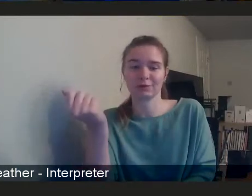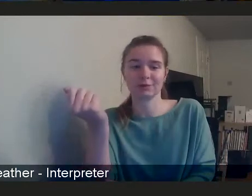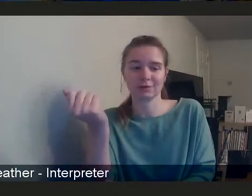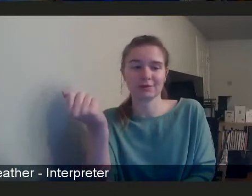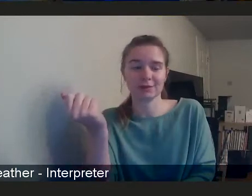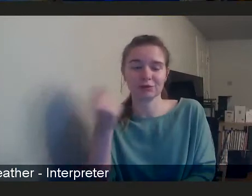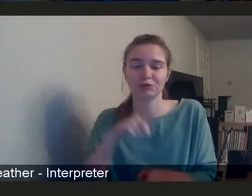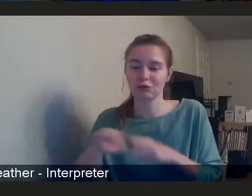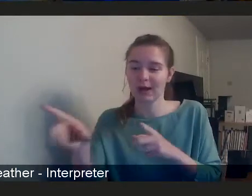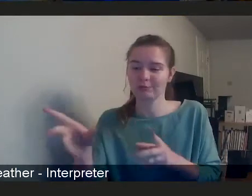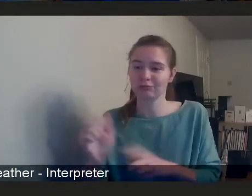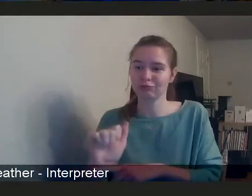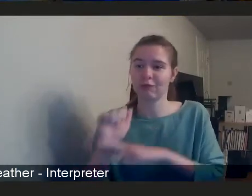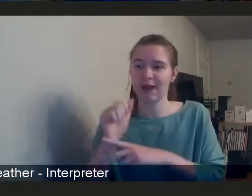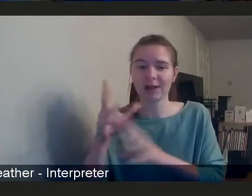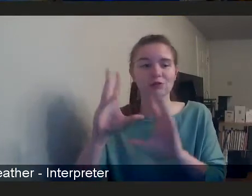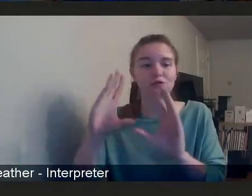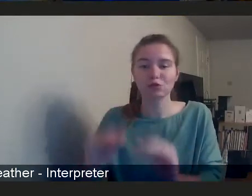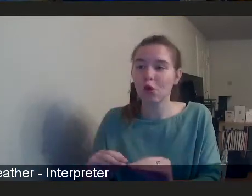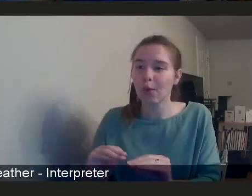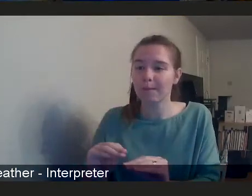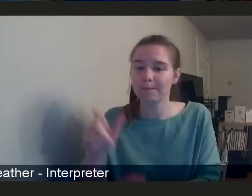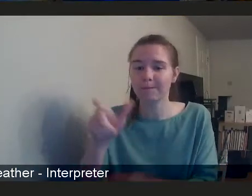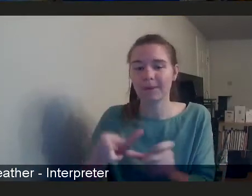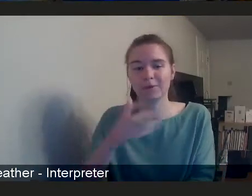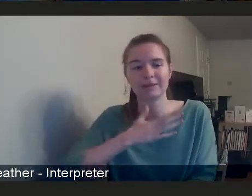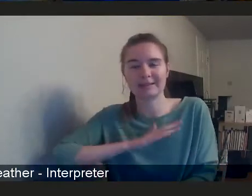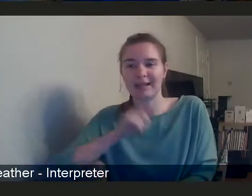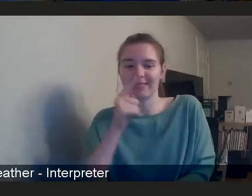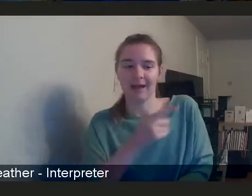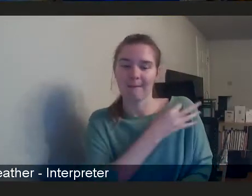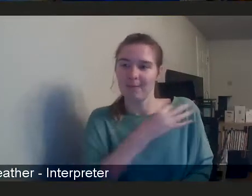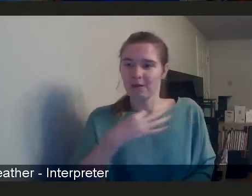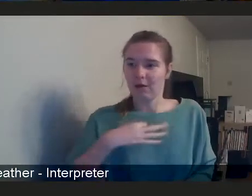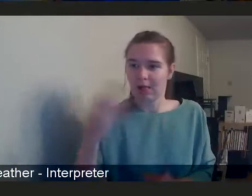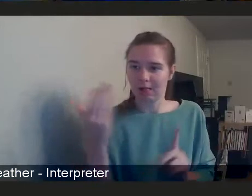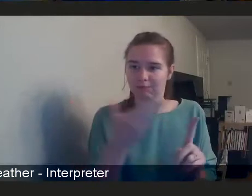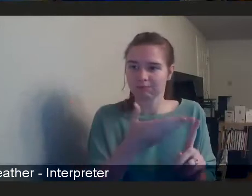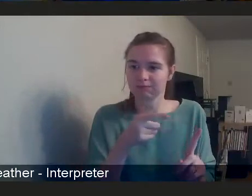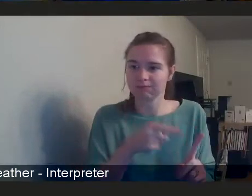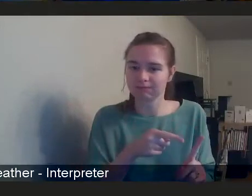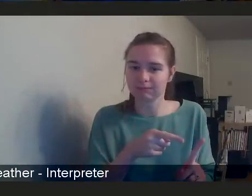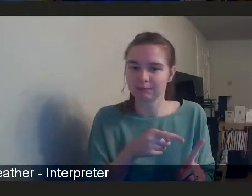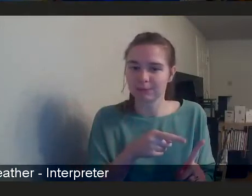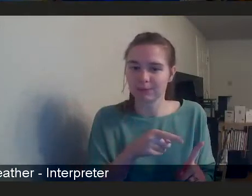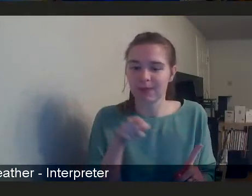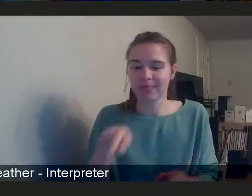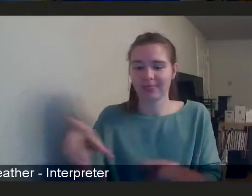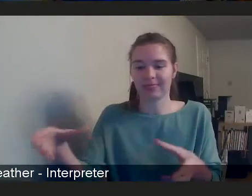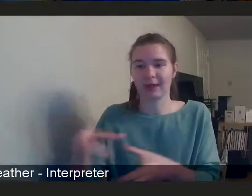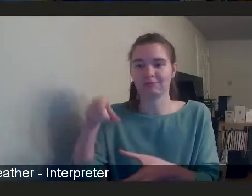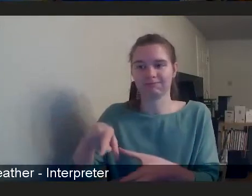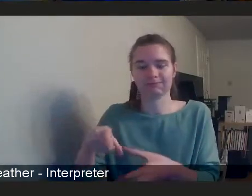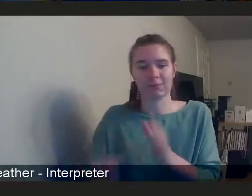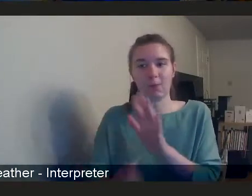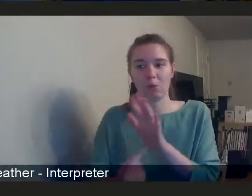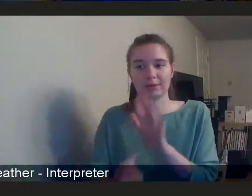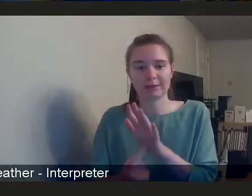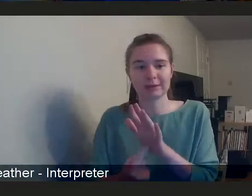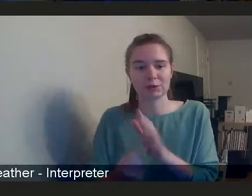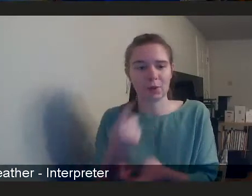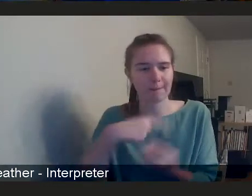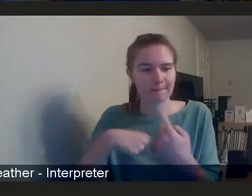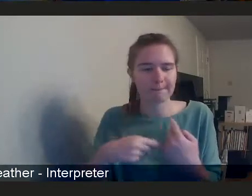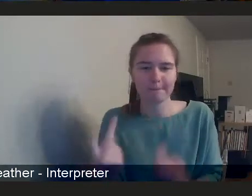stopping people actually needing that medical support. And that, you know, you talked about isolation